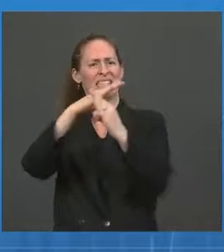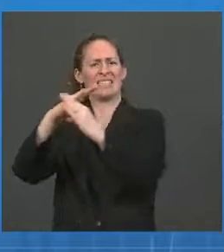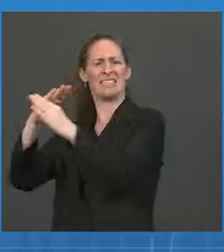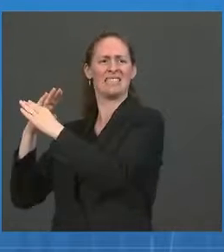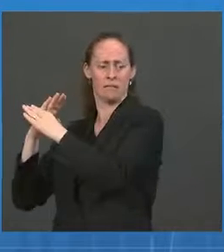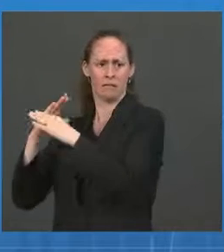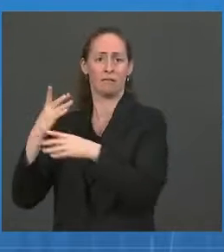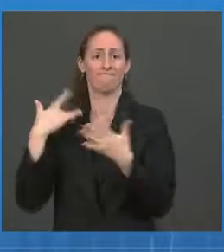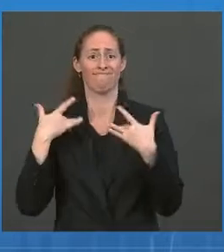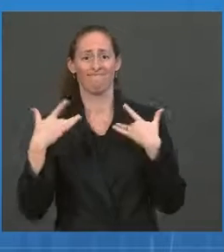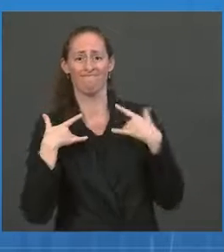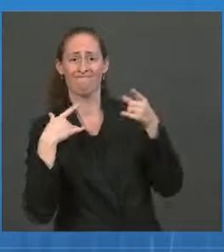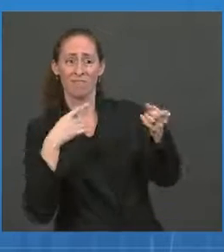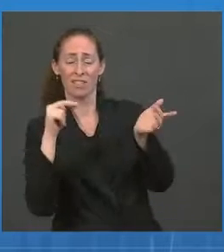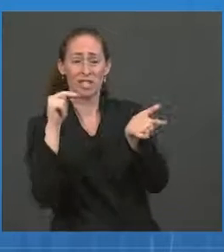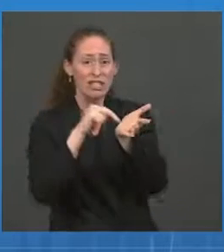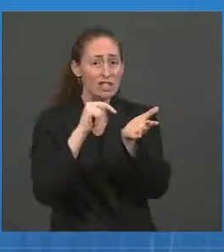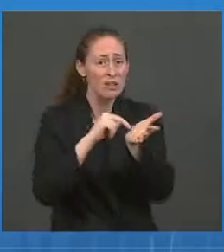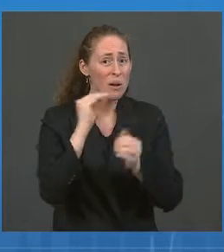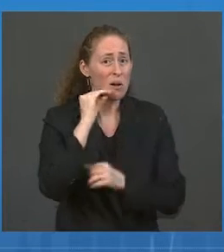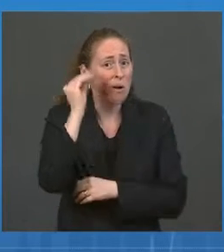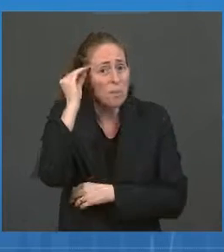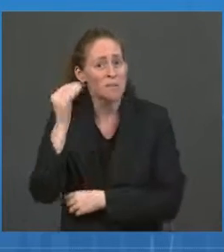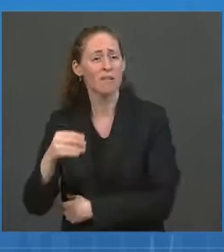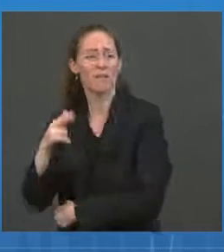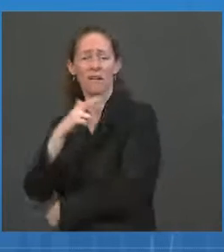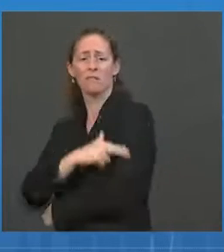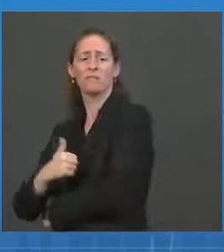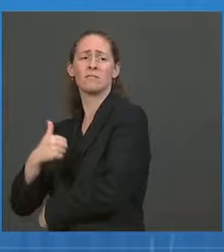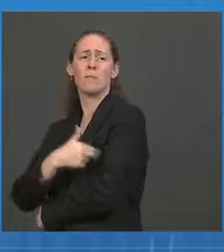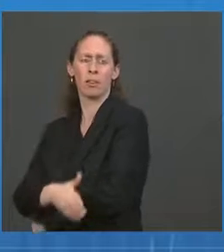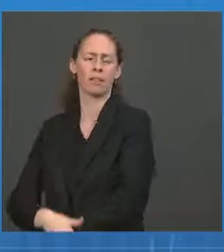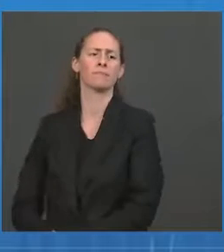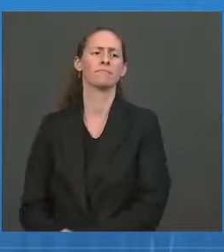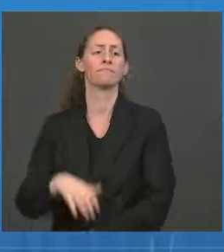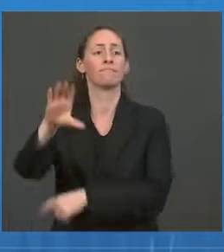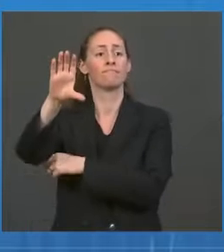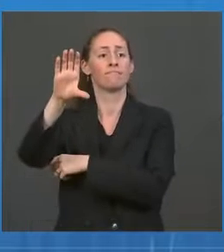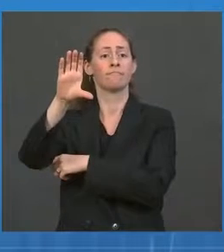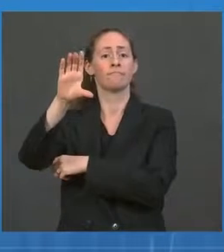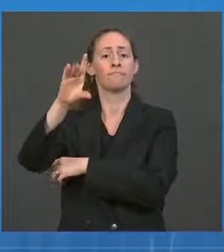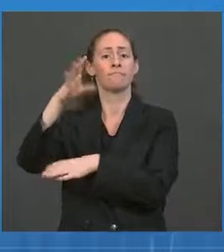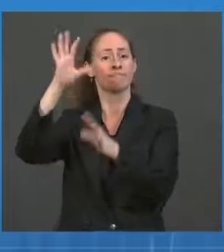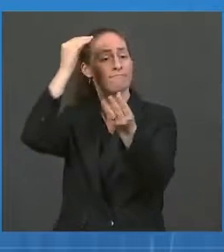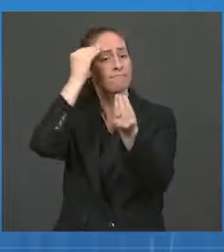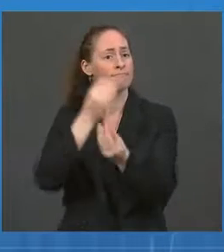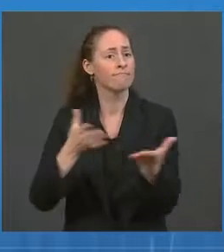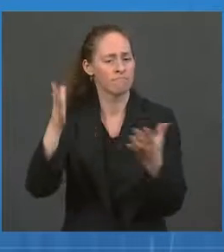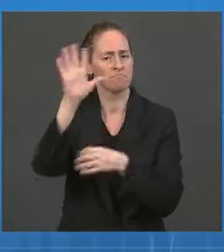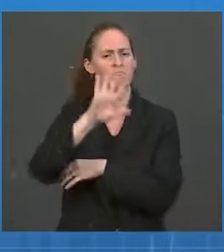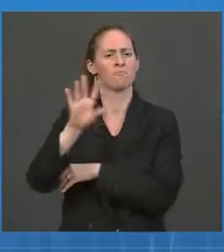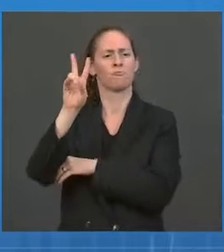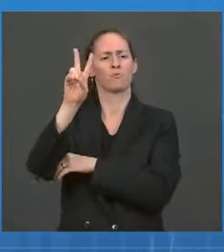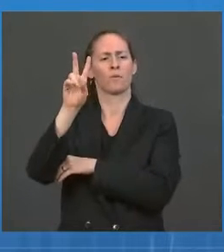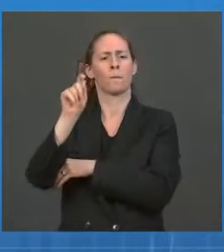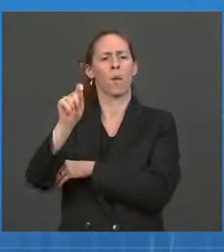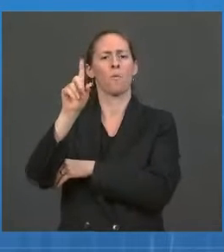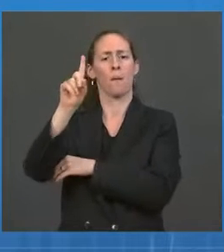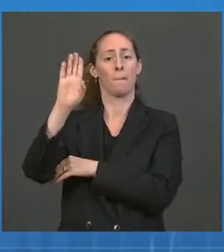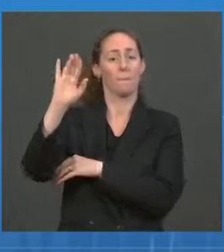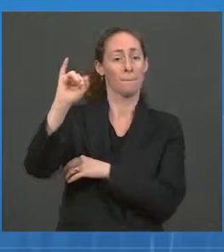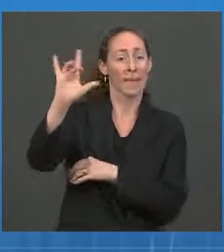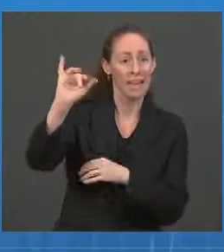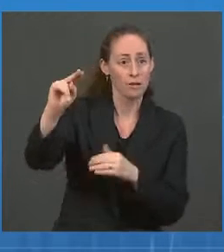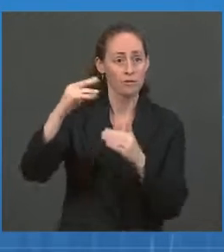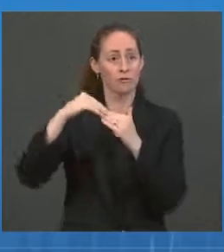hospitals. And that is why today, CDC is announcing a $2.1 billion investment from the American Rescue Plan